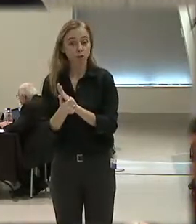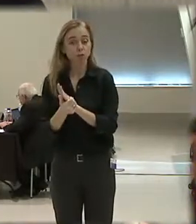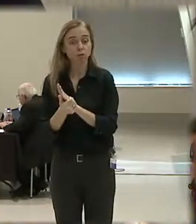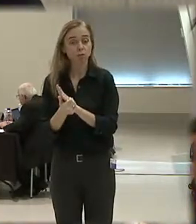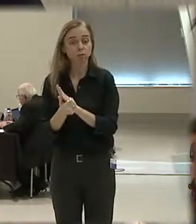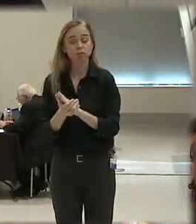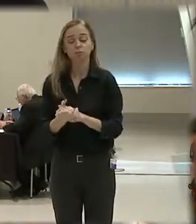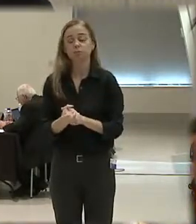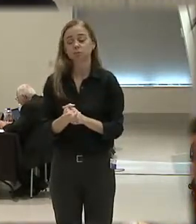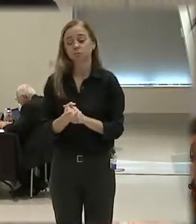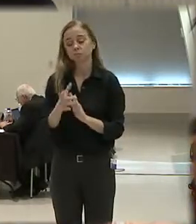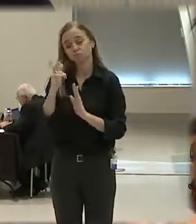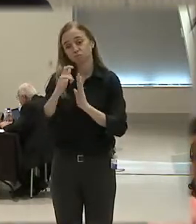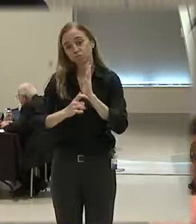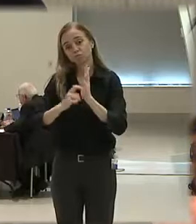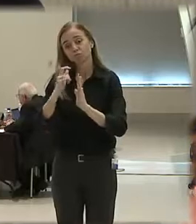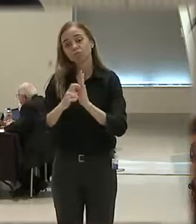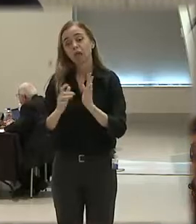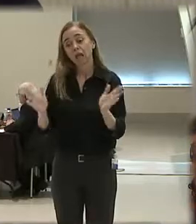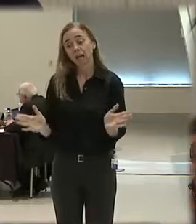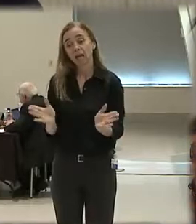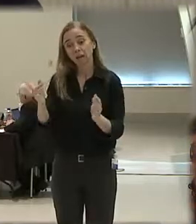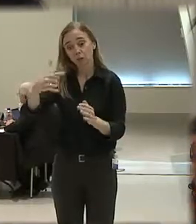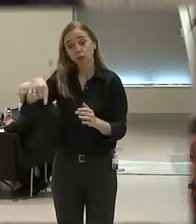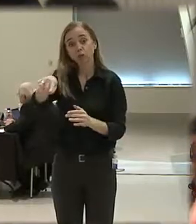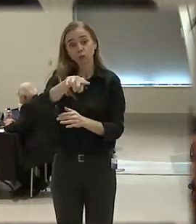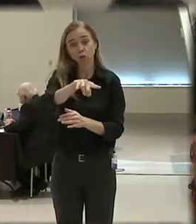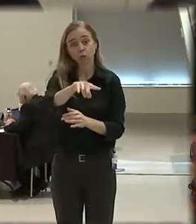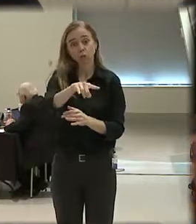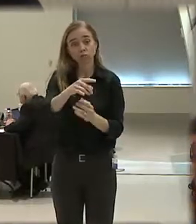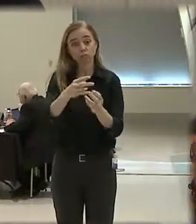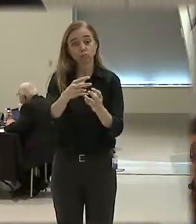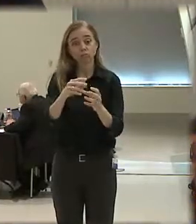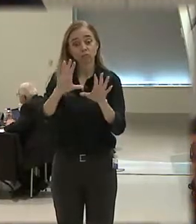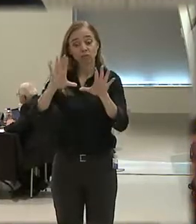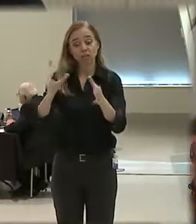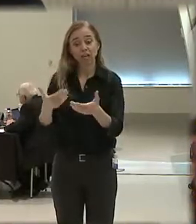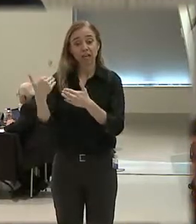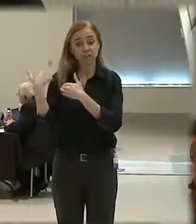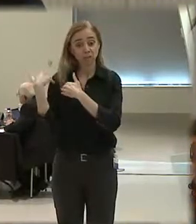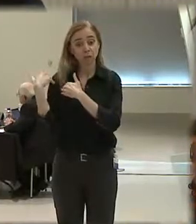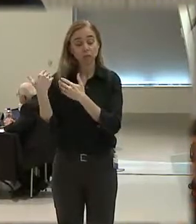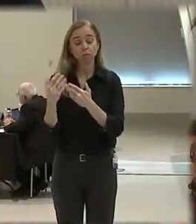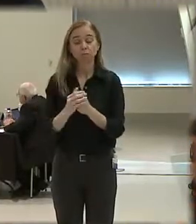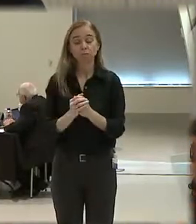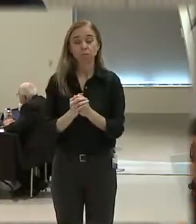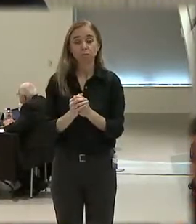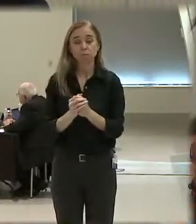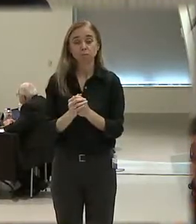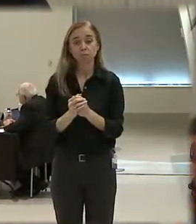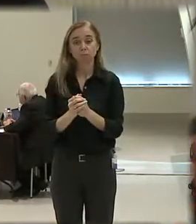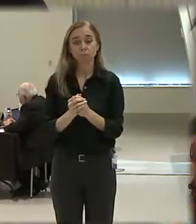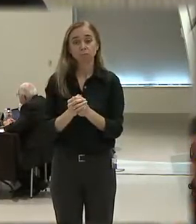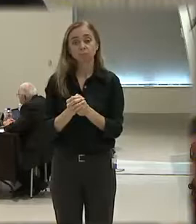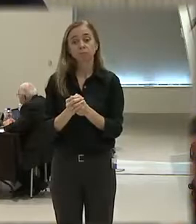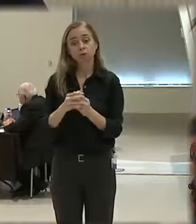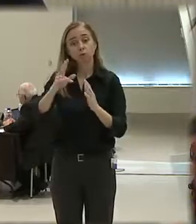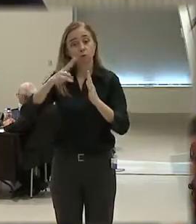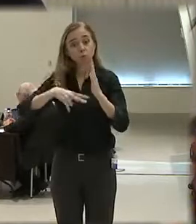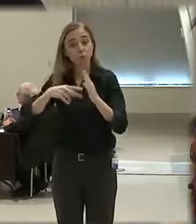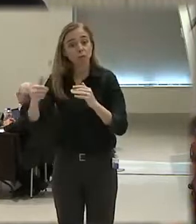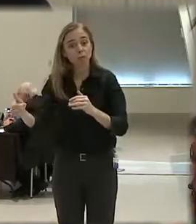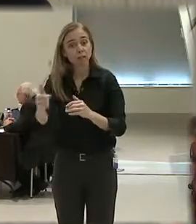what urged members of the task force to make available to themselves